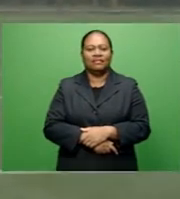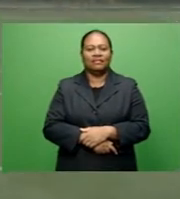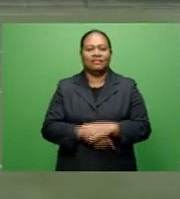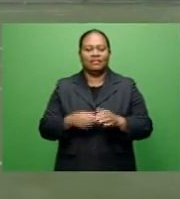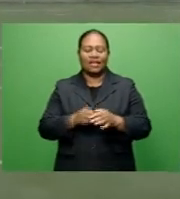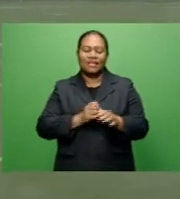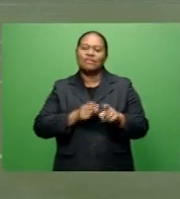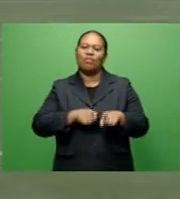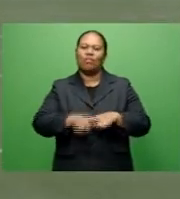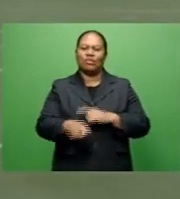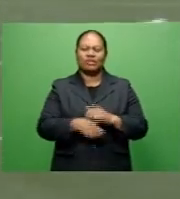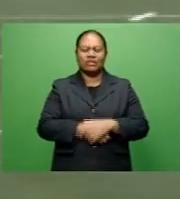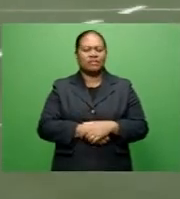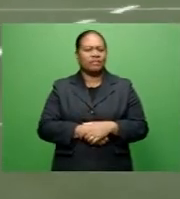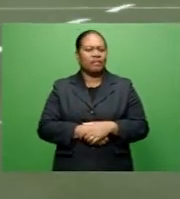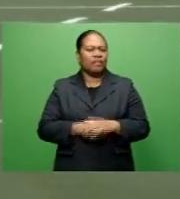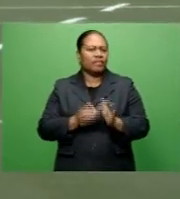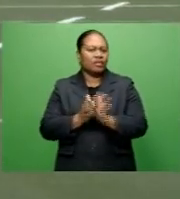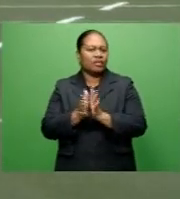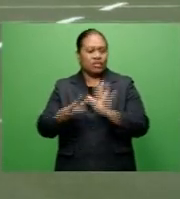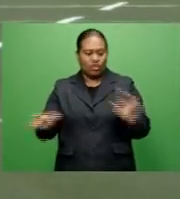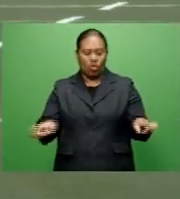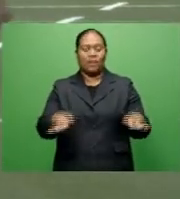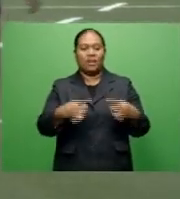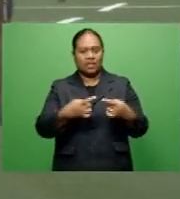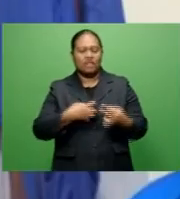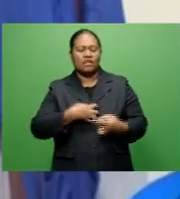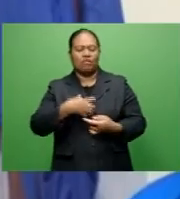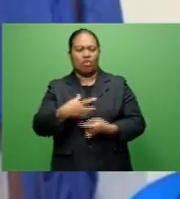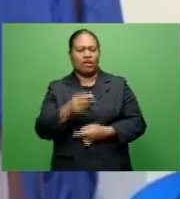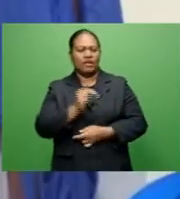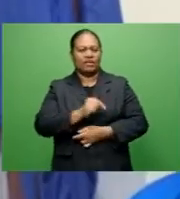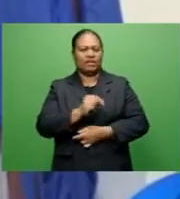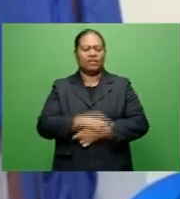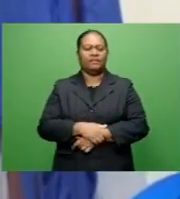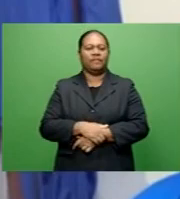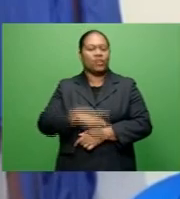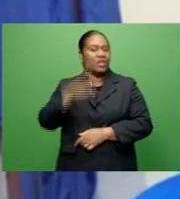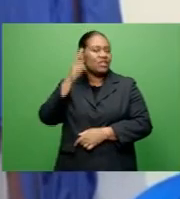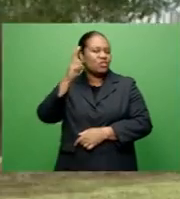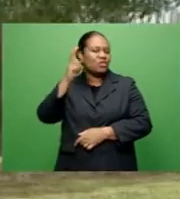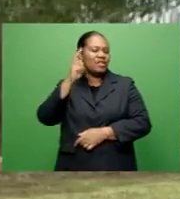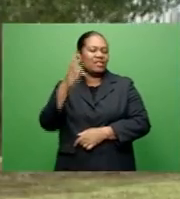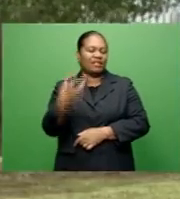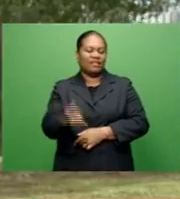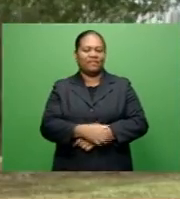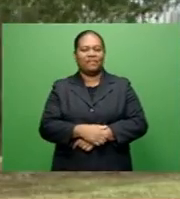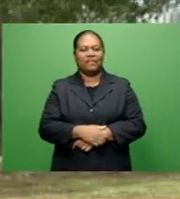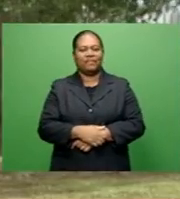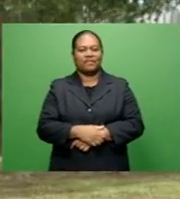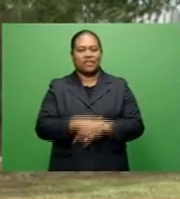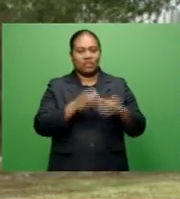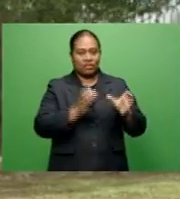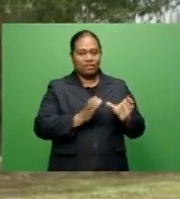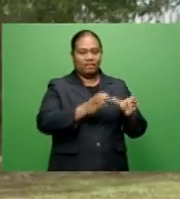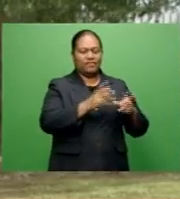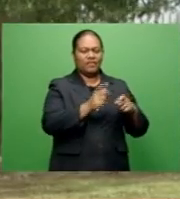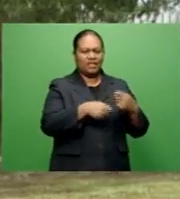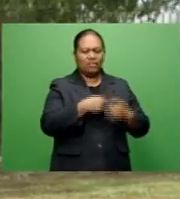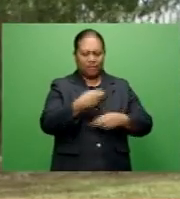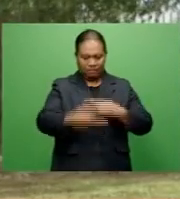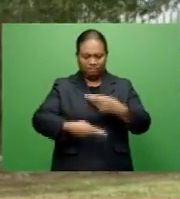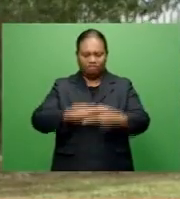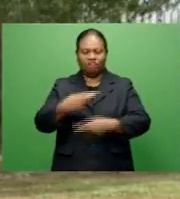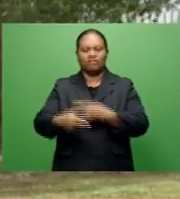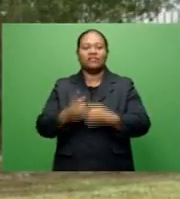especially placing a lot more competition within the training squad itself. The squad will be rotated again in